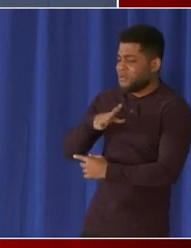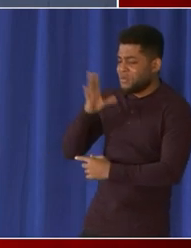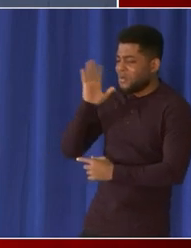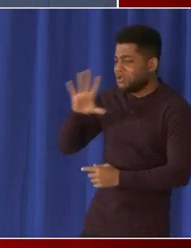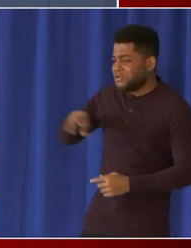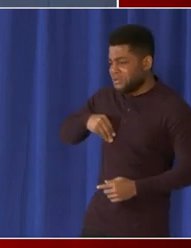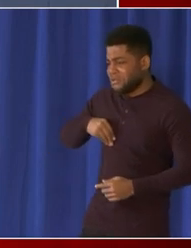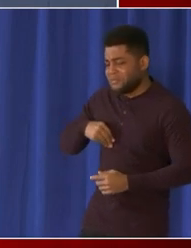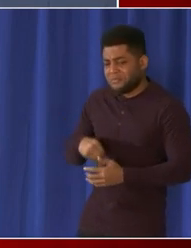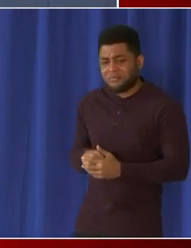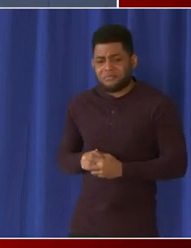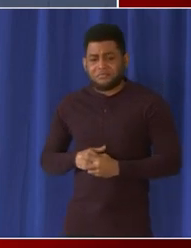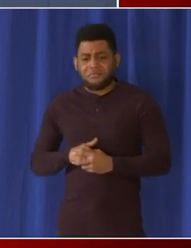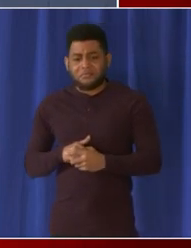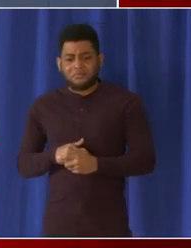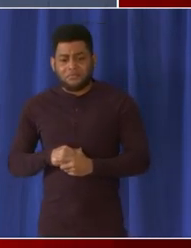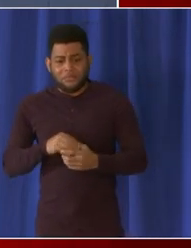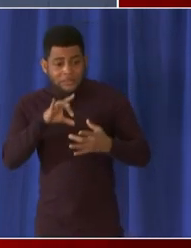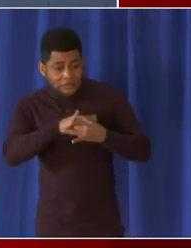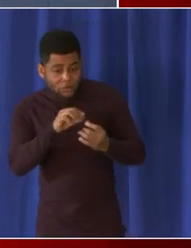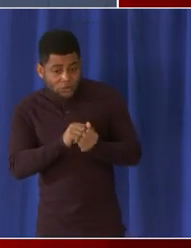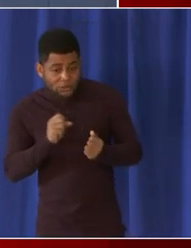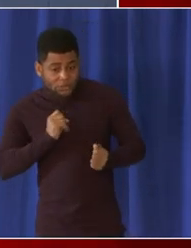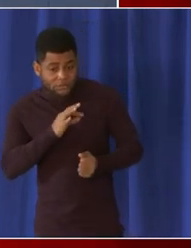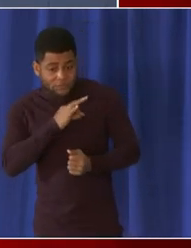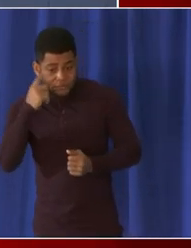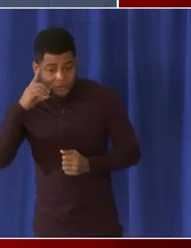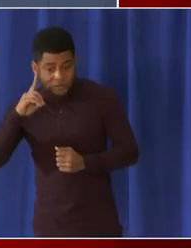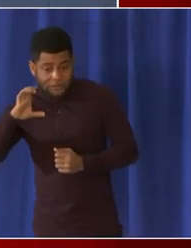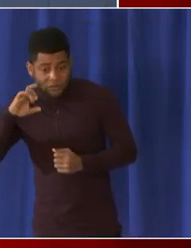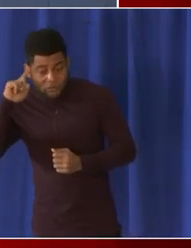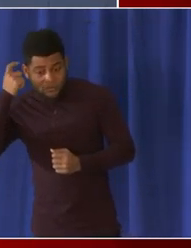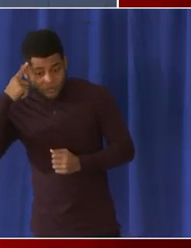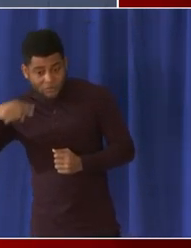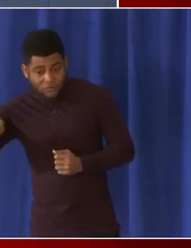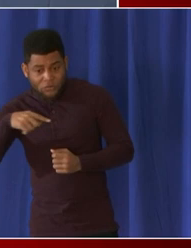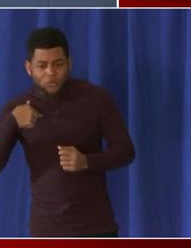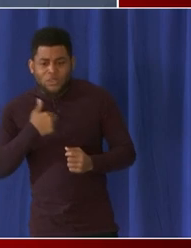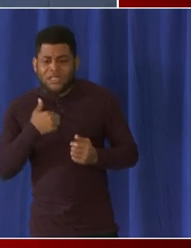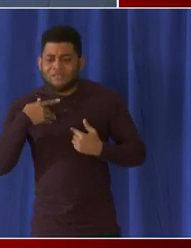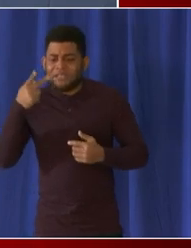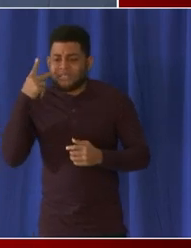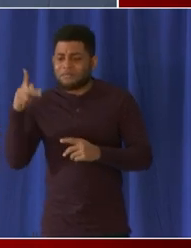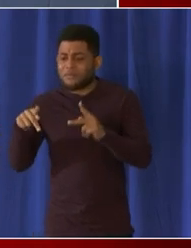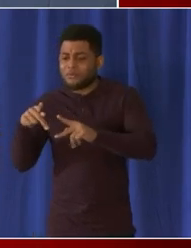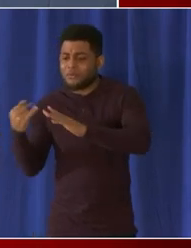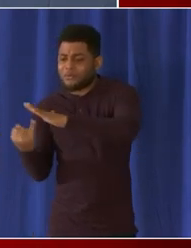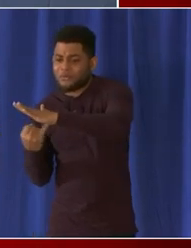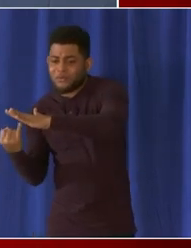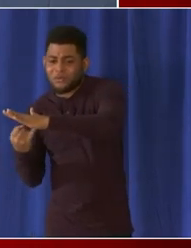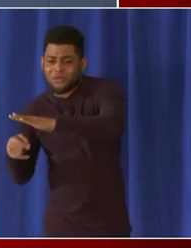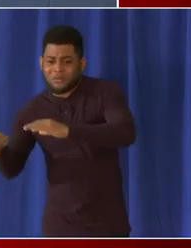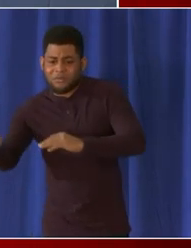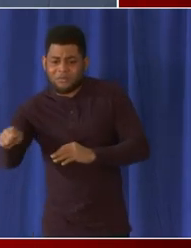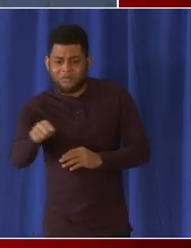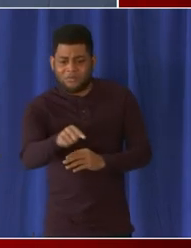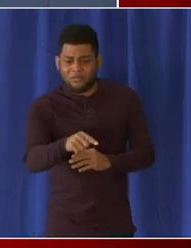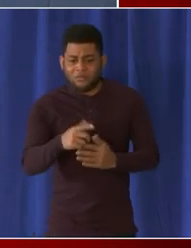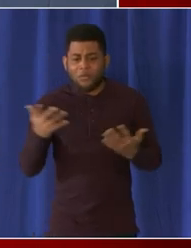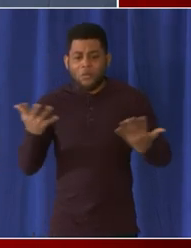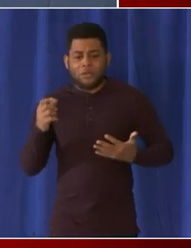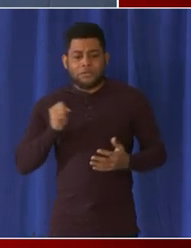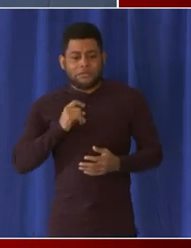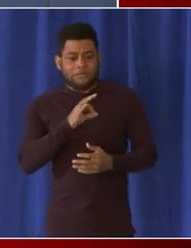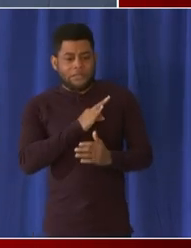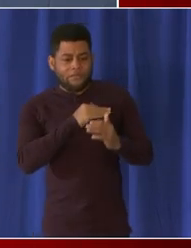for dc government we're seeing you know people all over the region having to quarantine or fall sick what are the staffing levels of key agencies